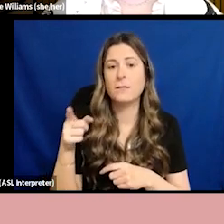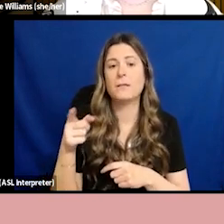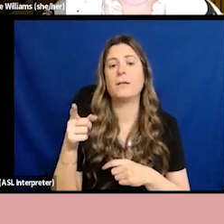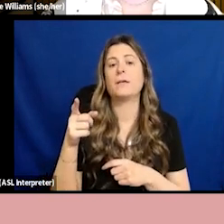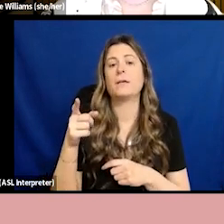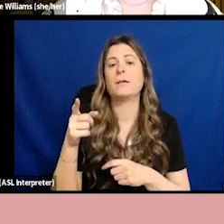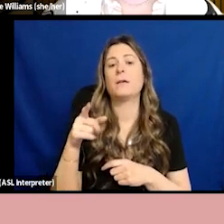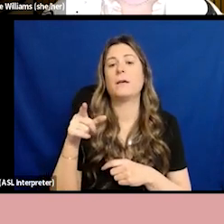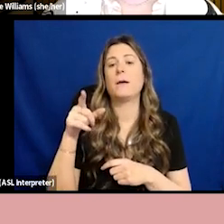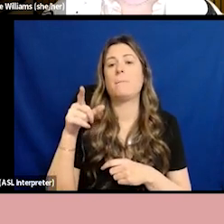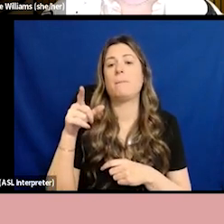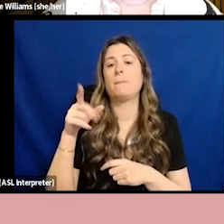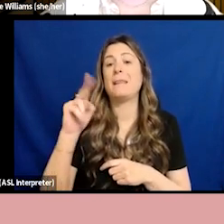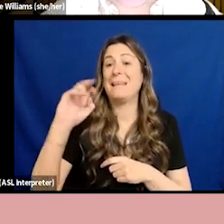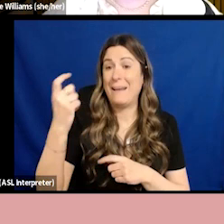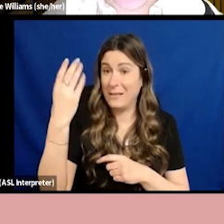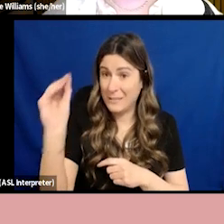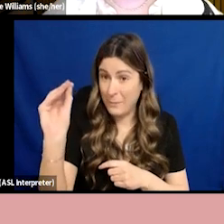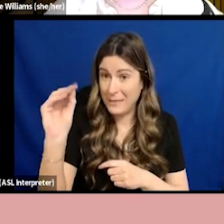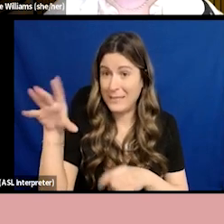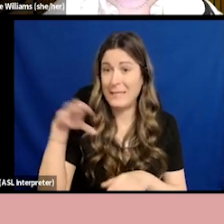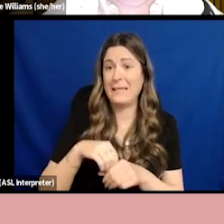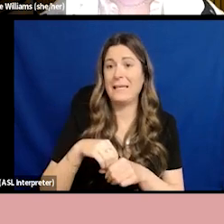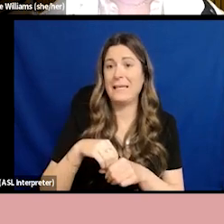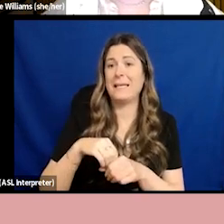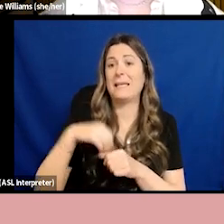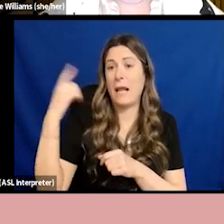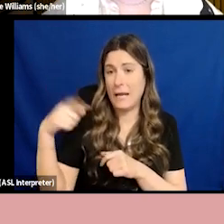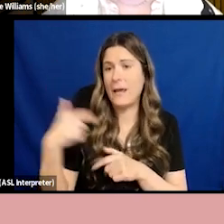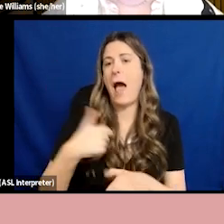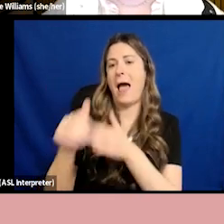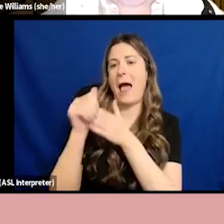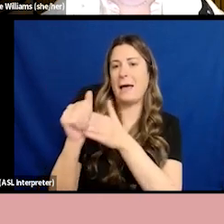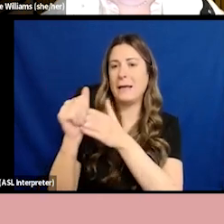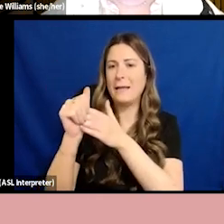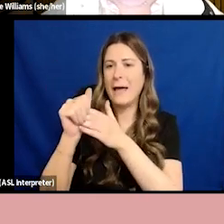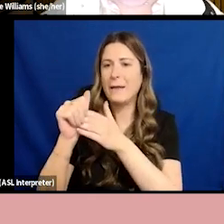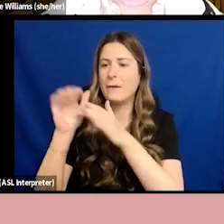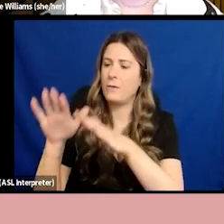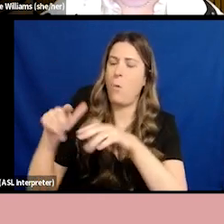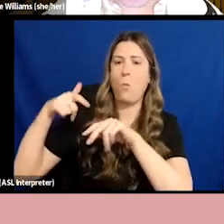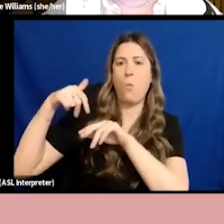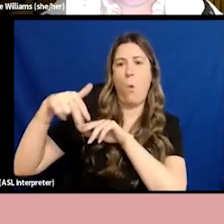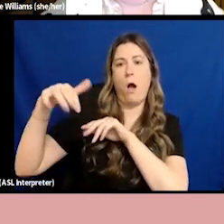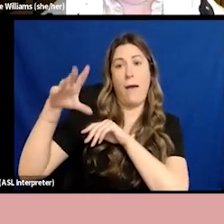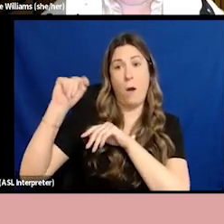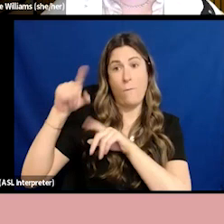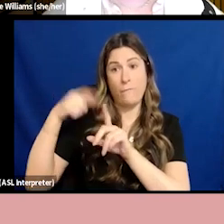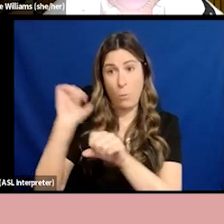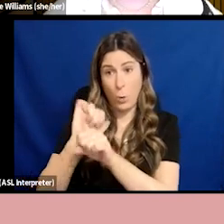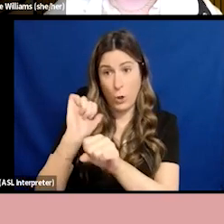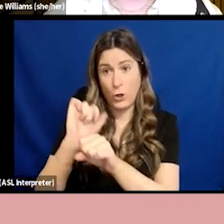walkout in protest of anti-trans content. So that's who I am. That's sort of the foundation of what I believe and